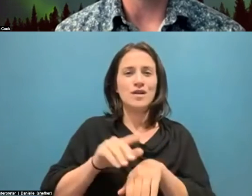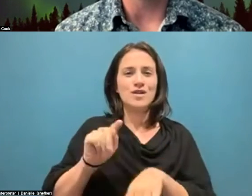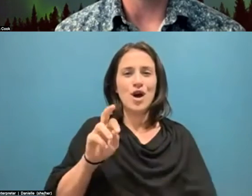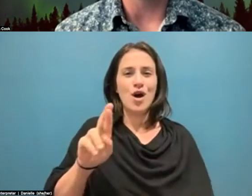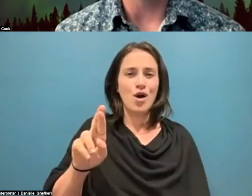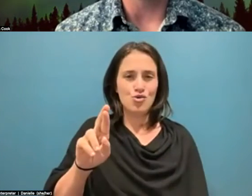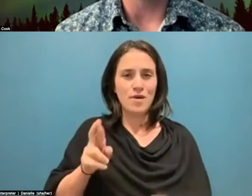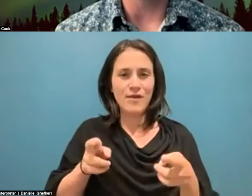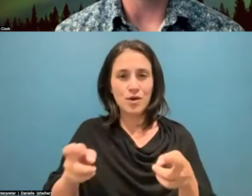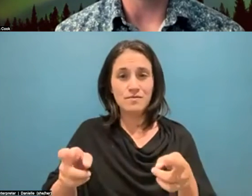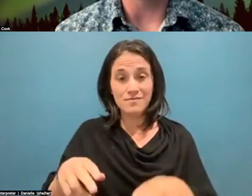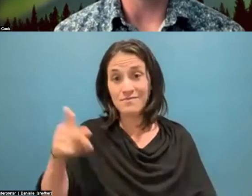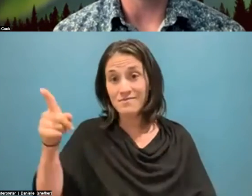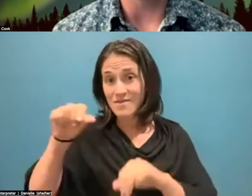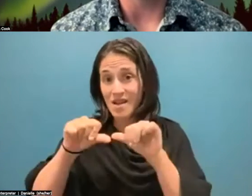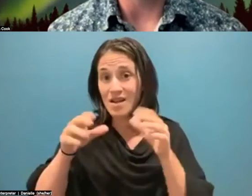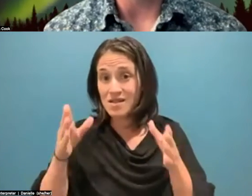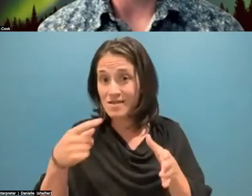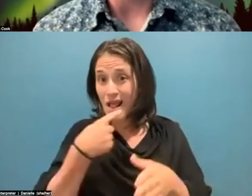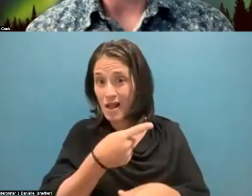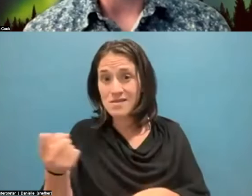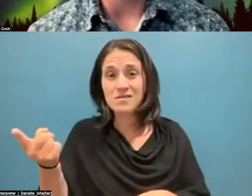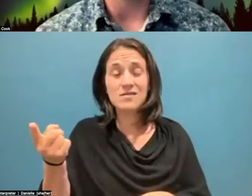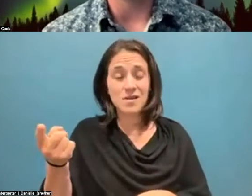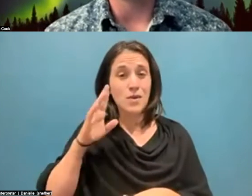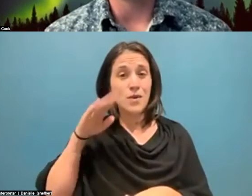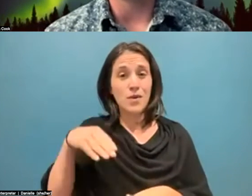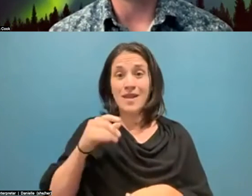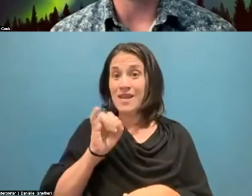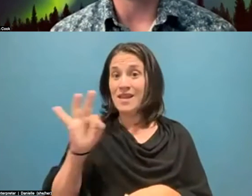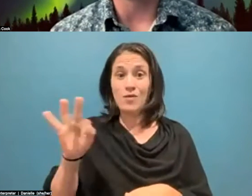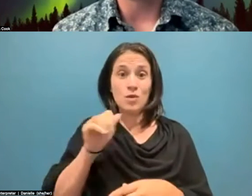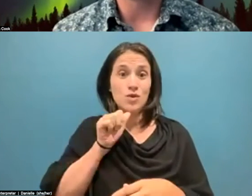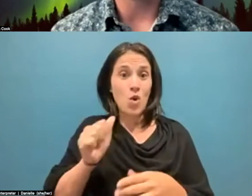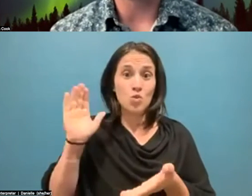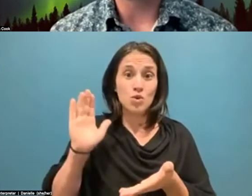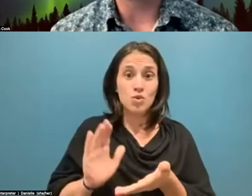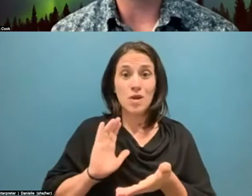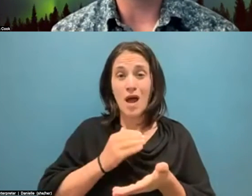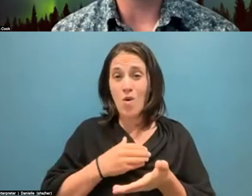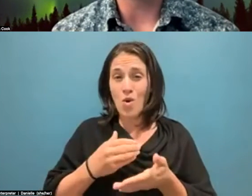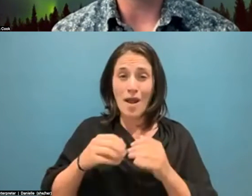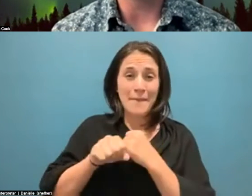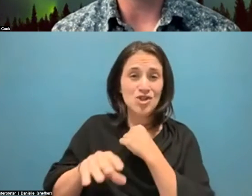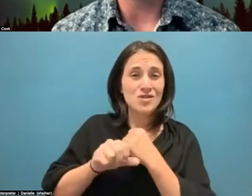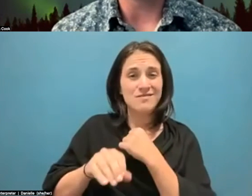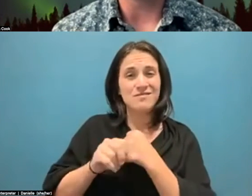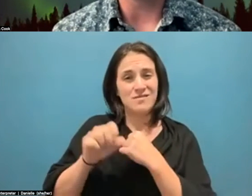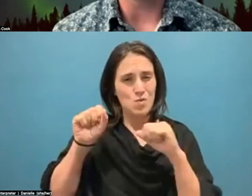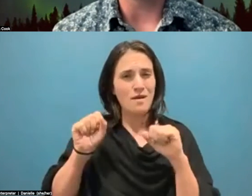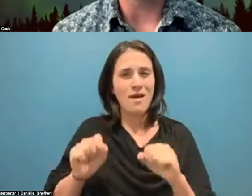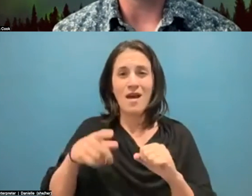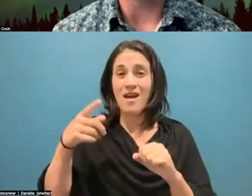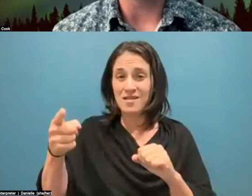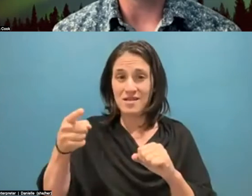fuels and fail to take further climate action, sea levels could rise 100 feet, and the ocean may return to